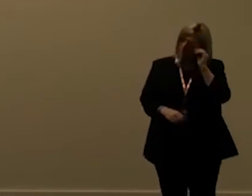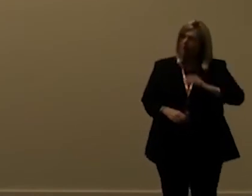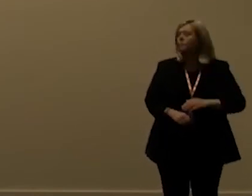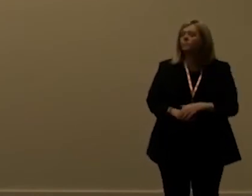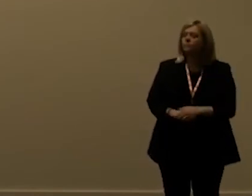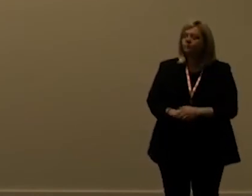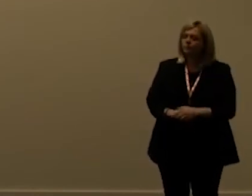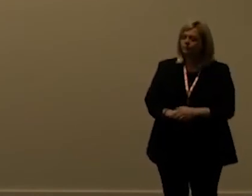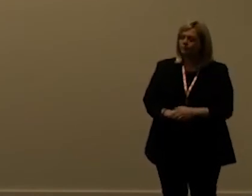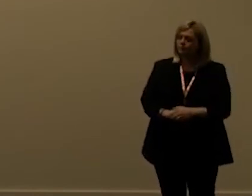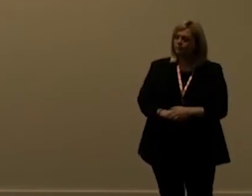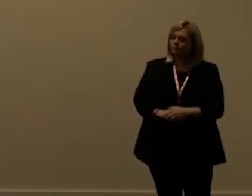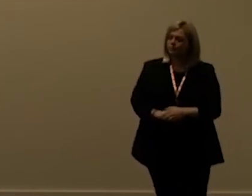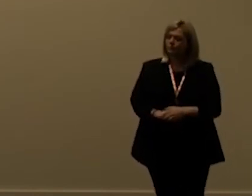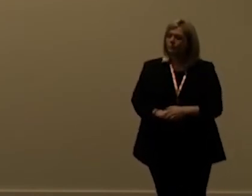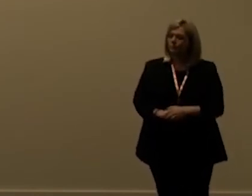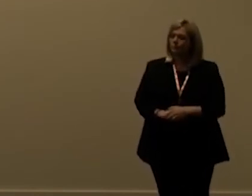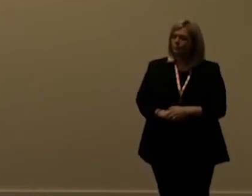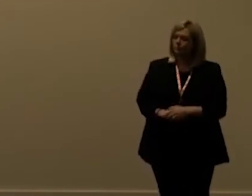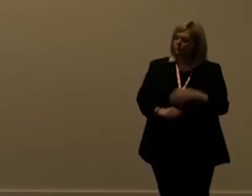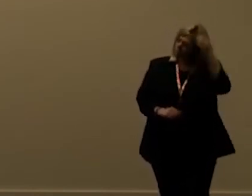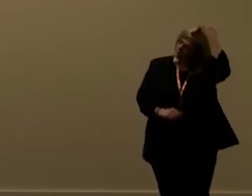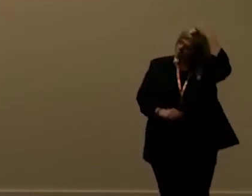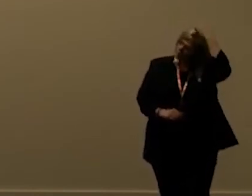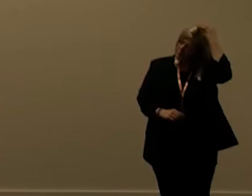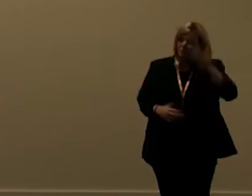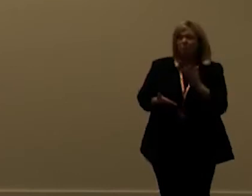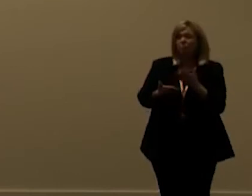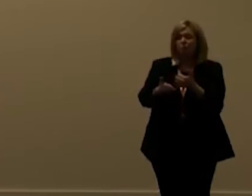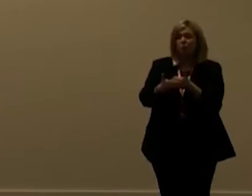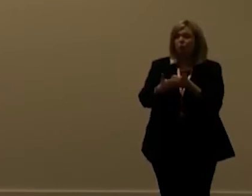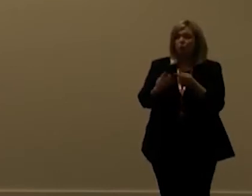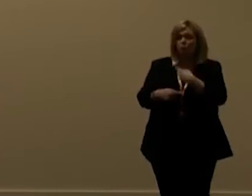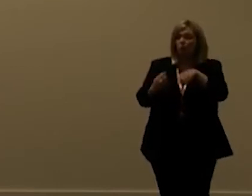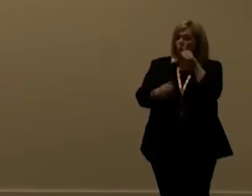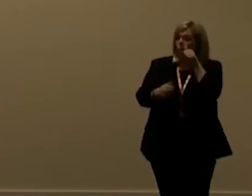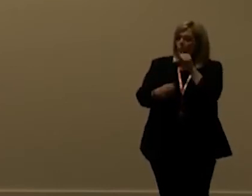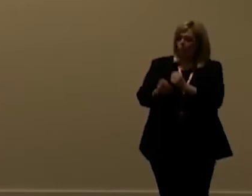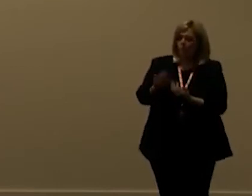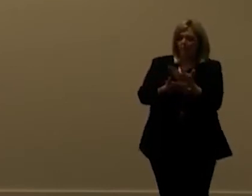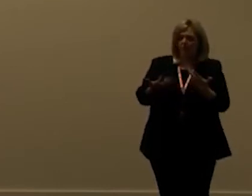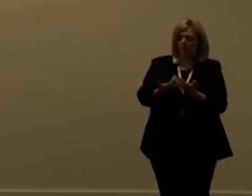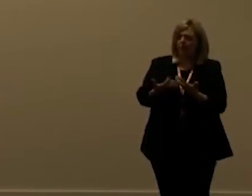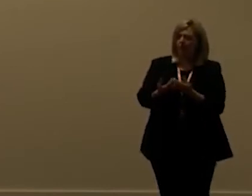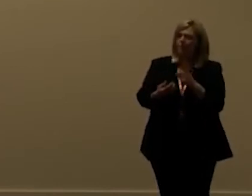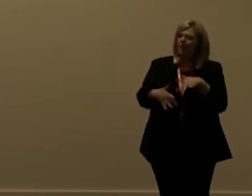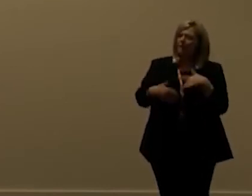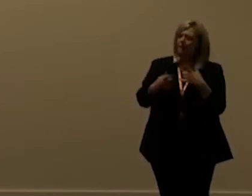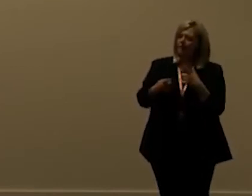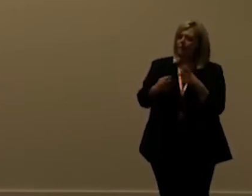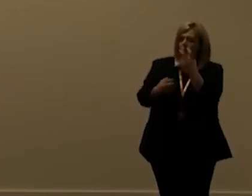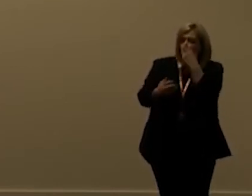you're you're generally very good people and you know how to develop a code good code i think the problem becomes more for old code